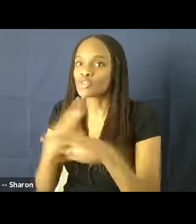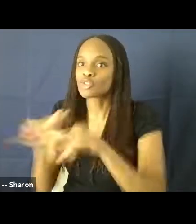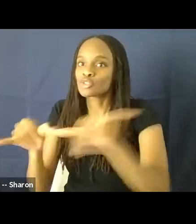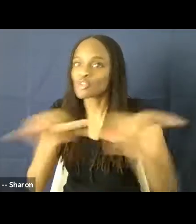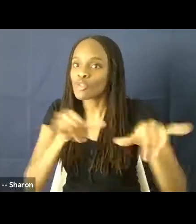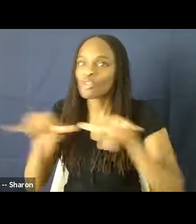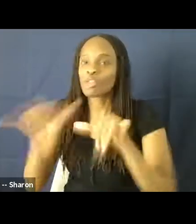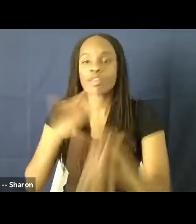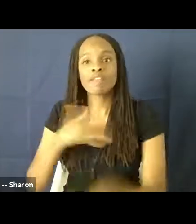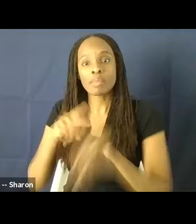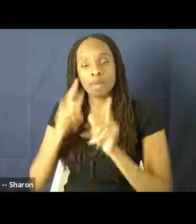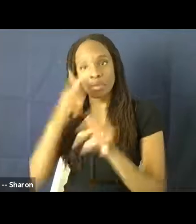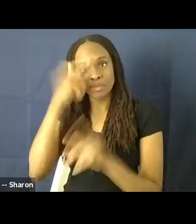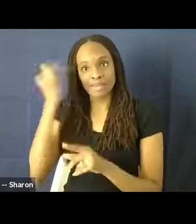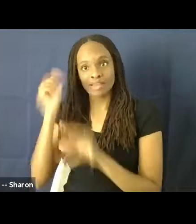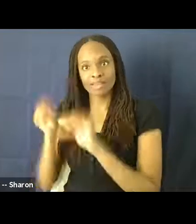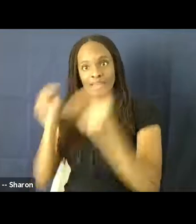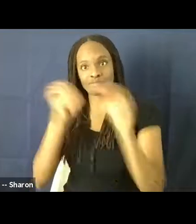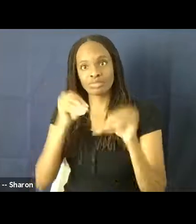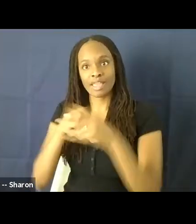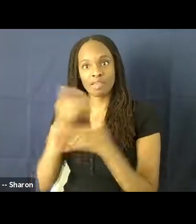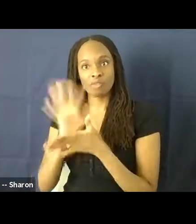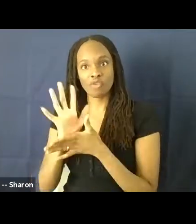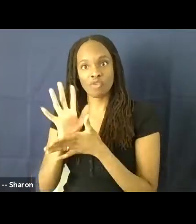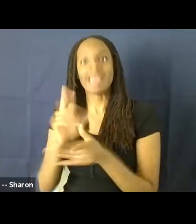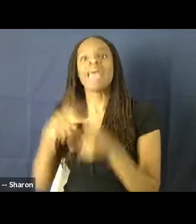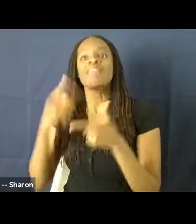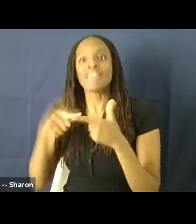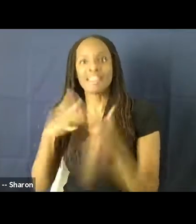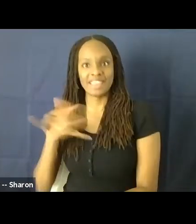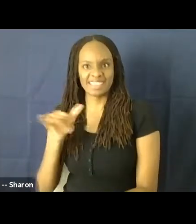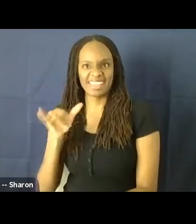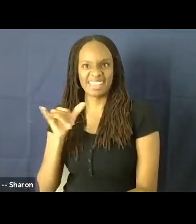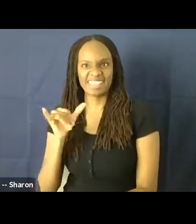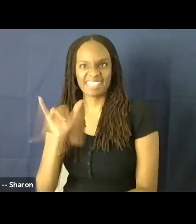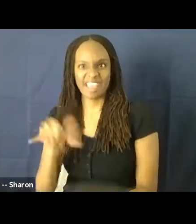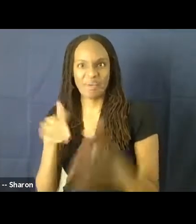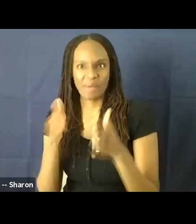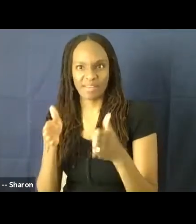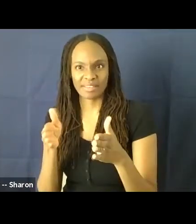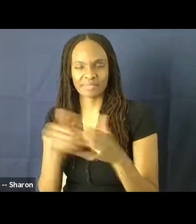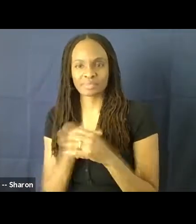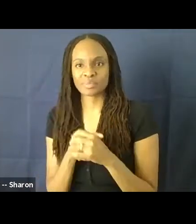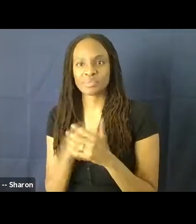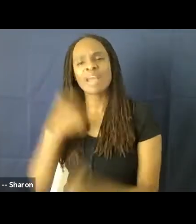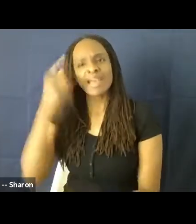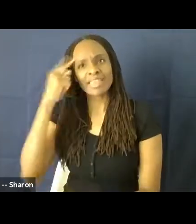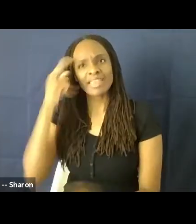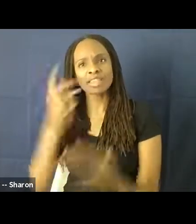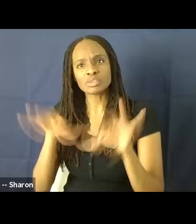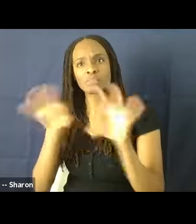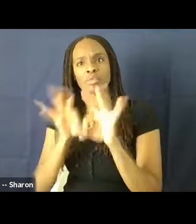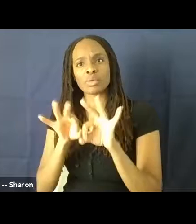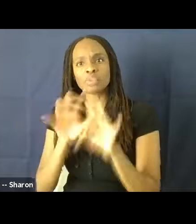the movies, then we feel like it's this universal feeling. So I think it's really important for us to really